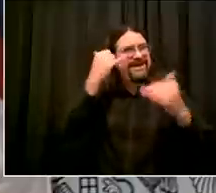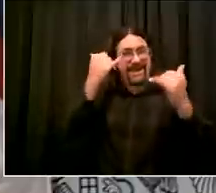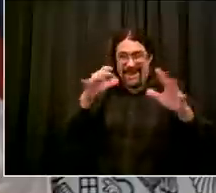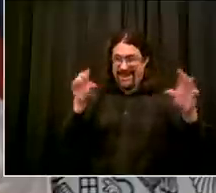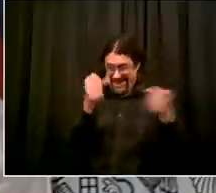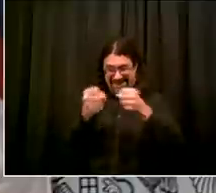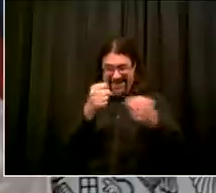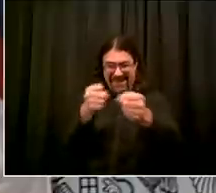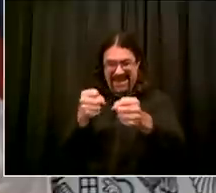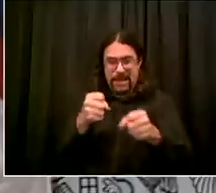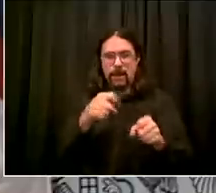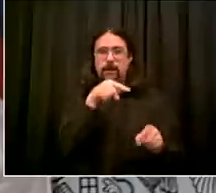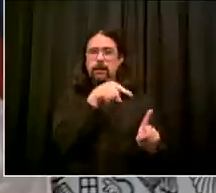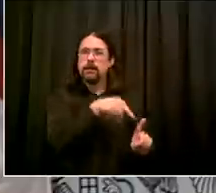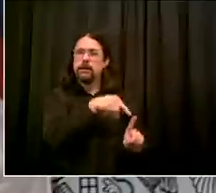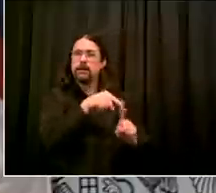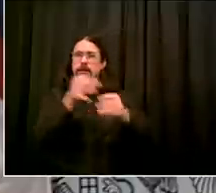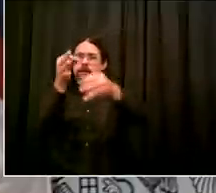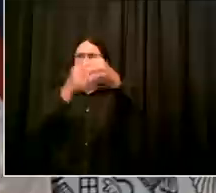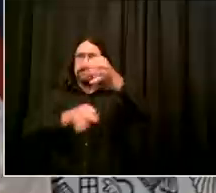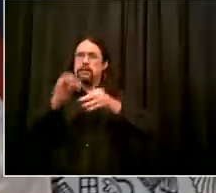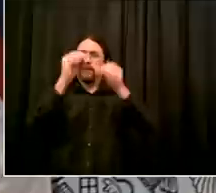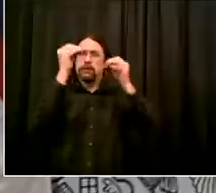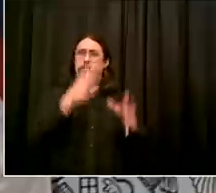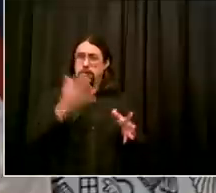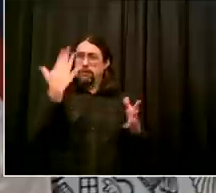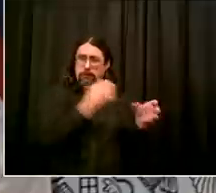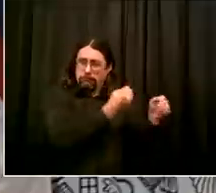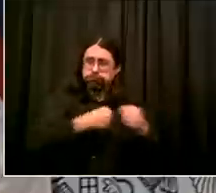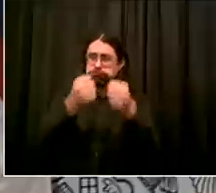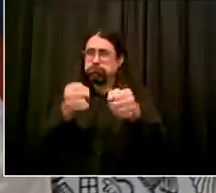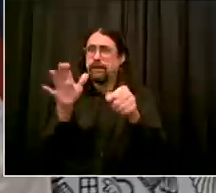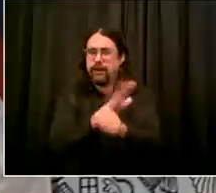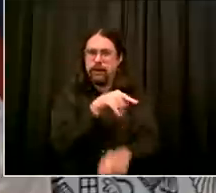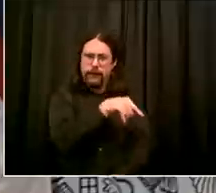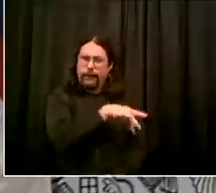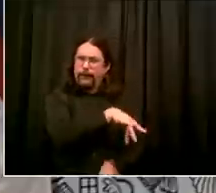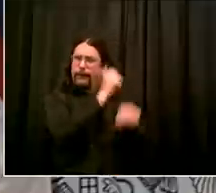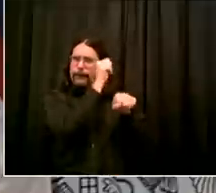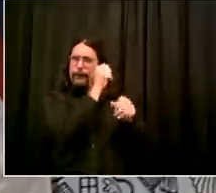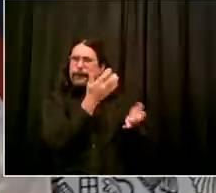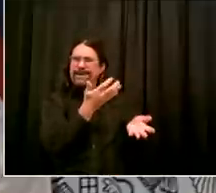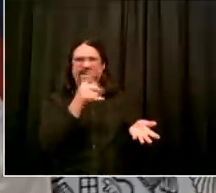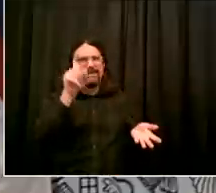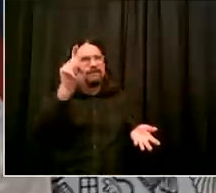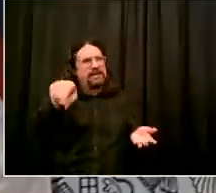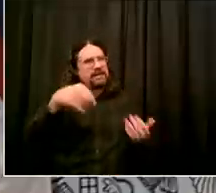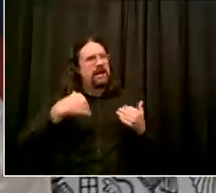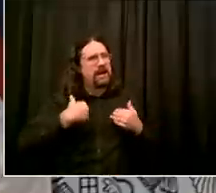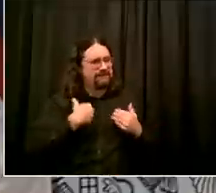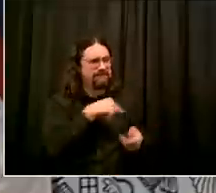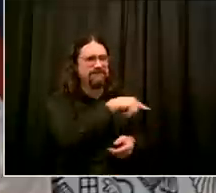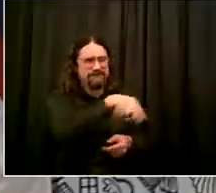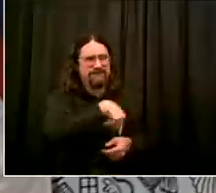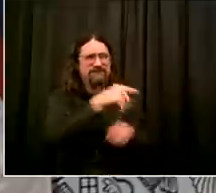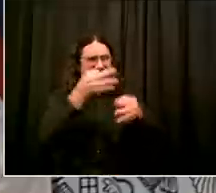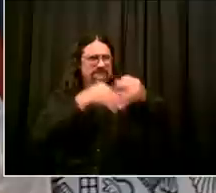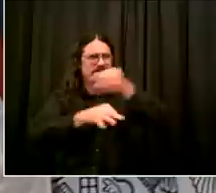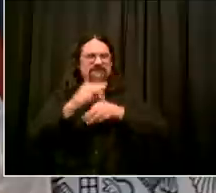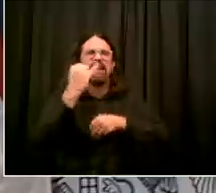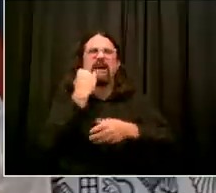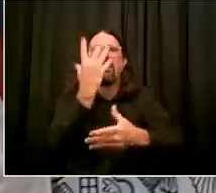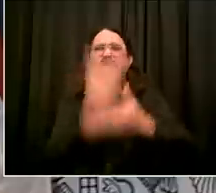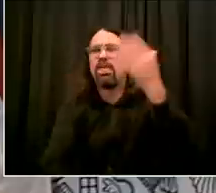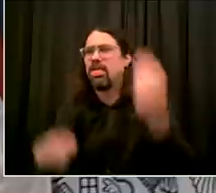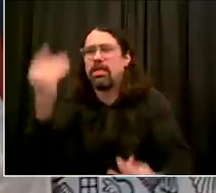um my second question has to do with um donald spate um i don't know if you saw the story we